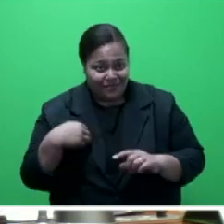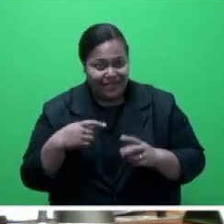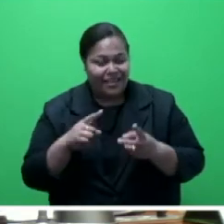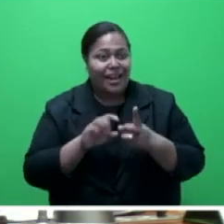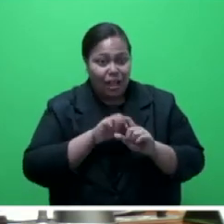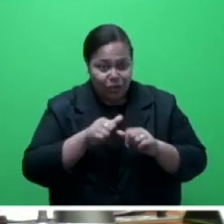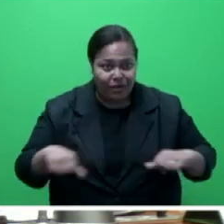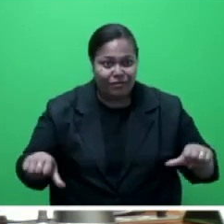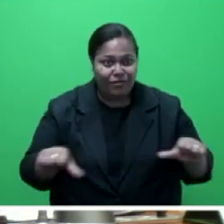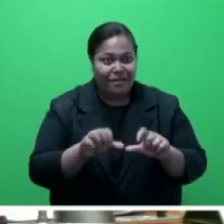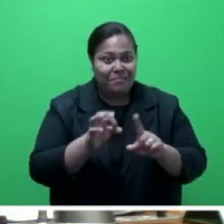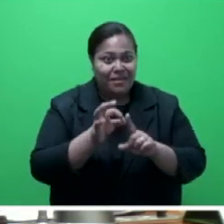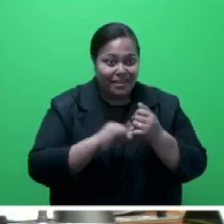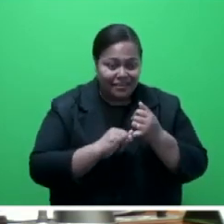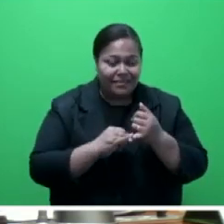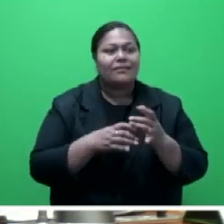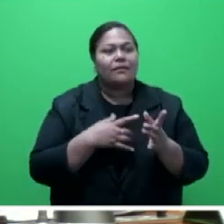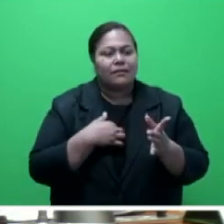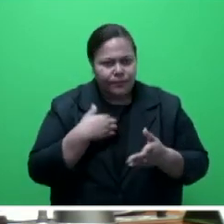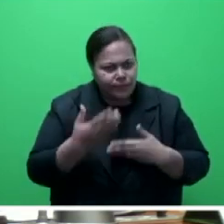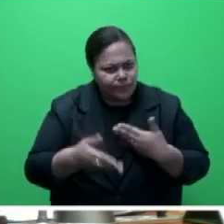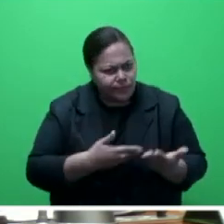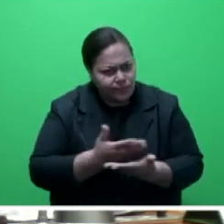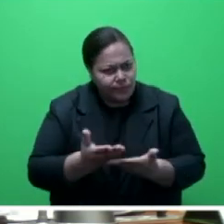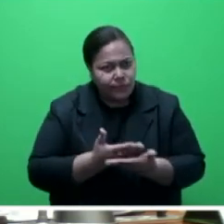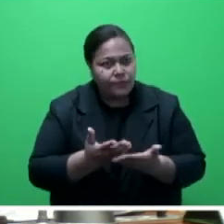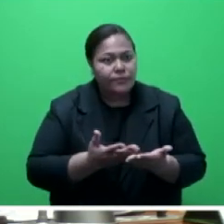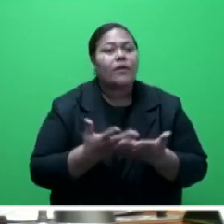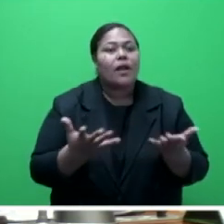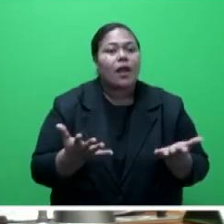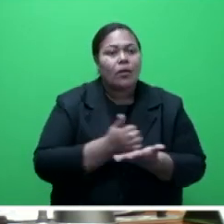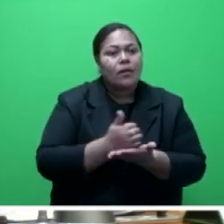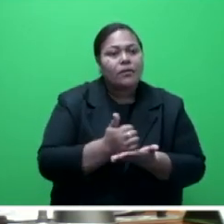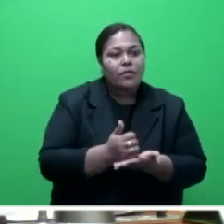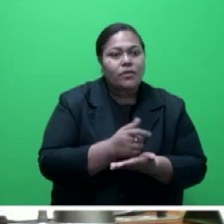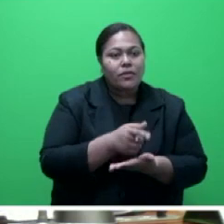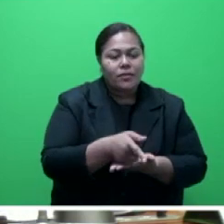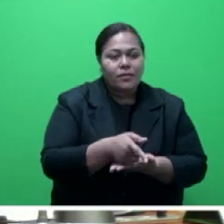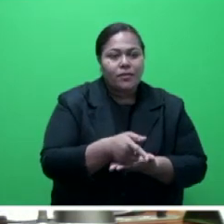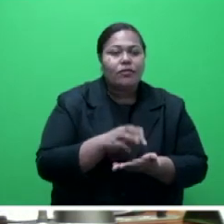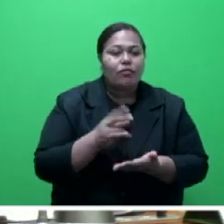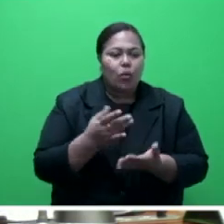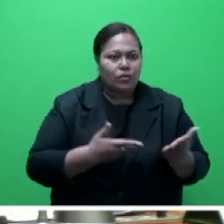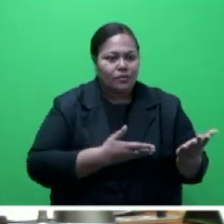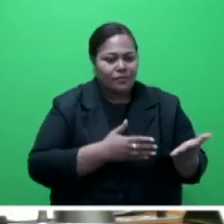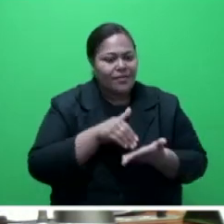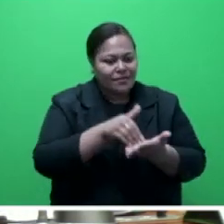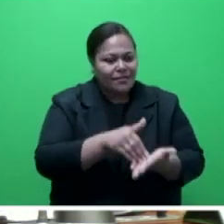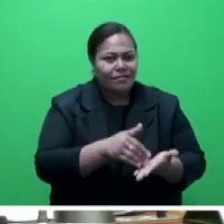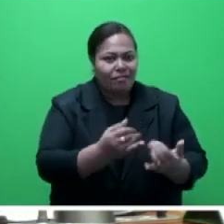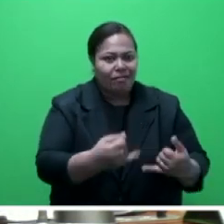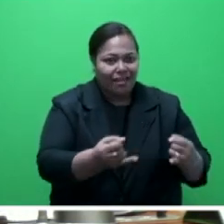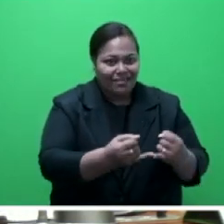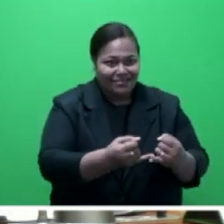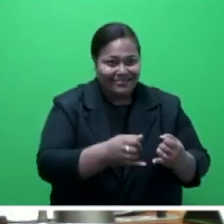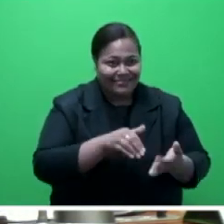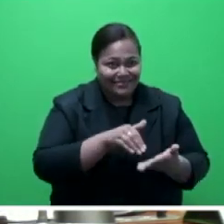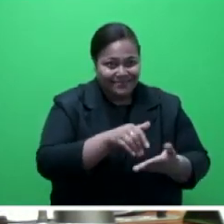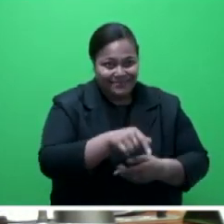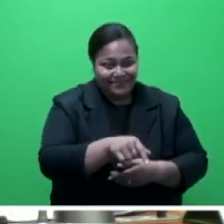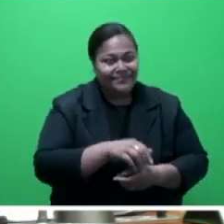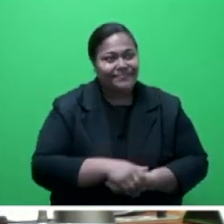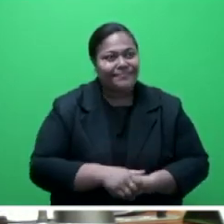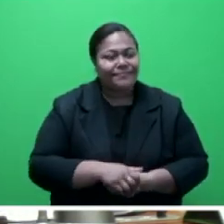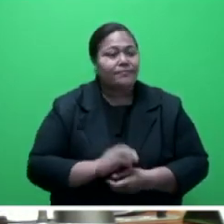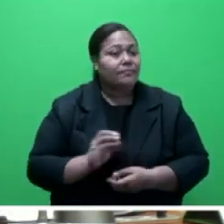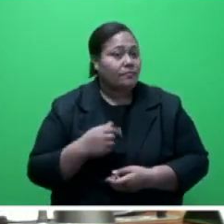you know, putting into action and delivering on the assistance that we discussed on the island. And, and we decided